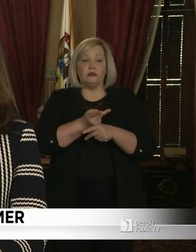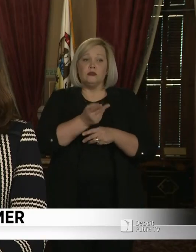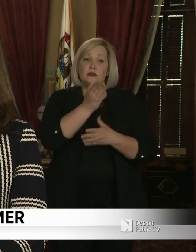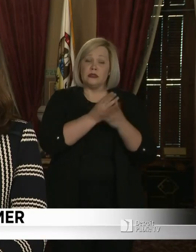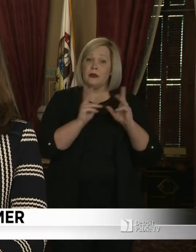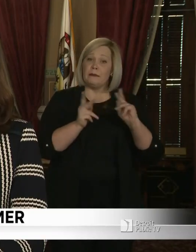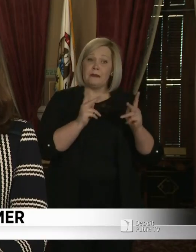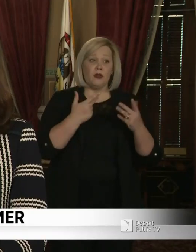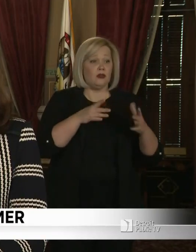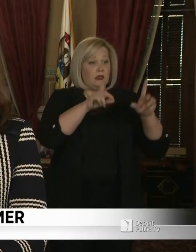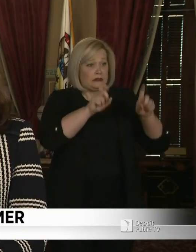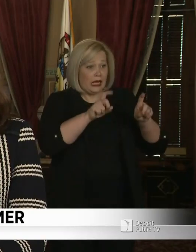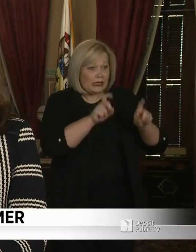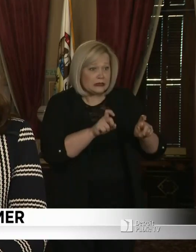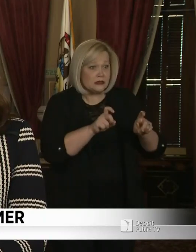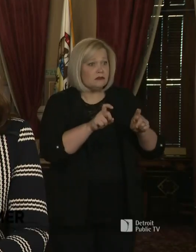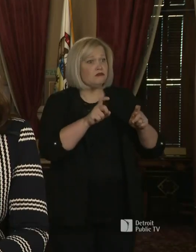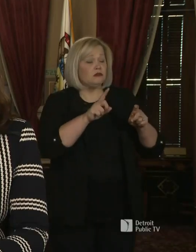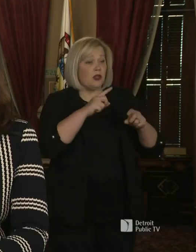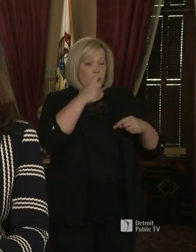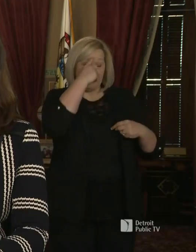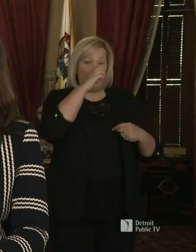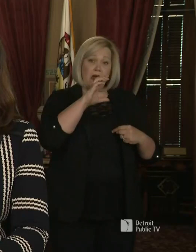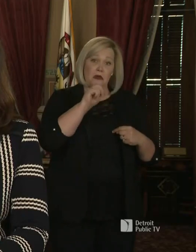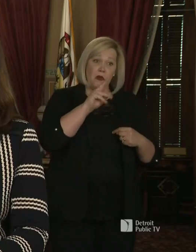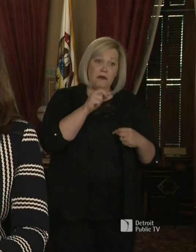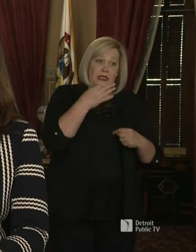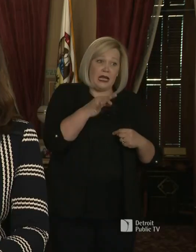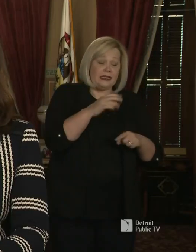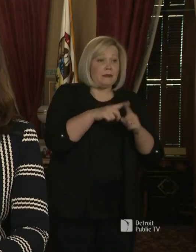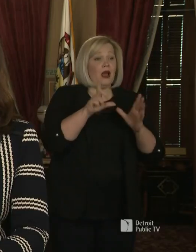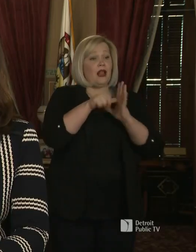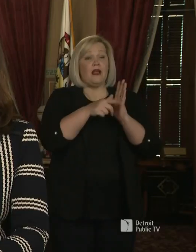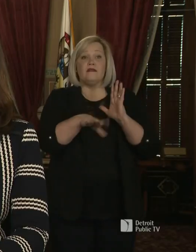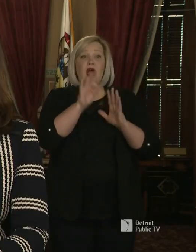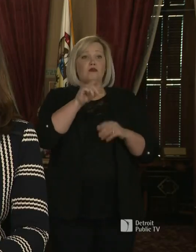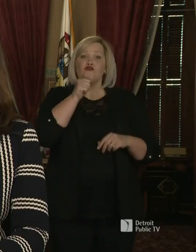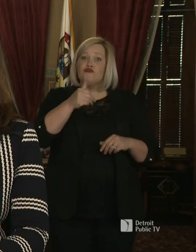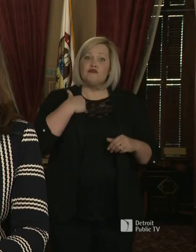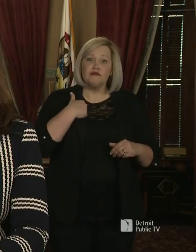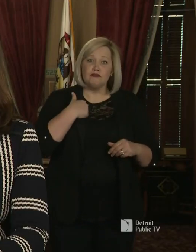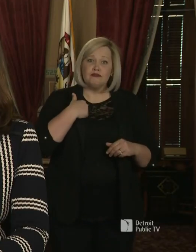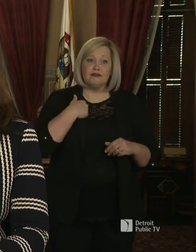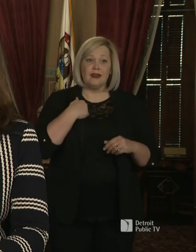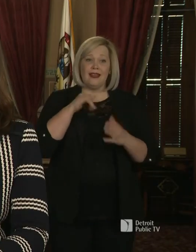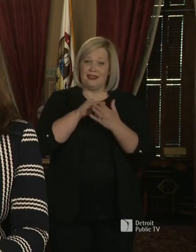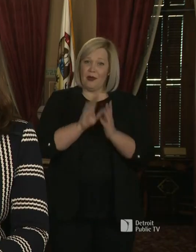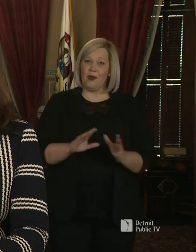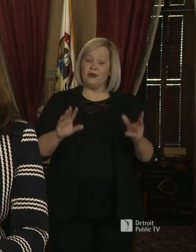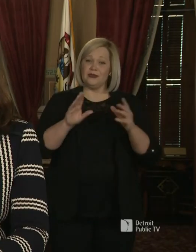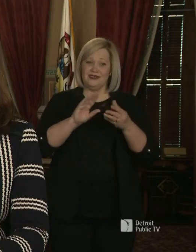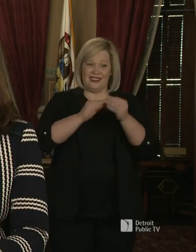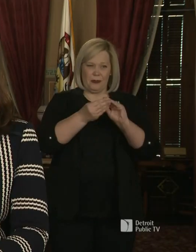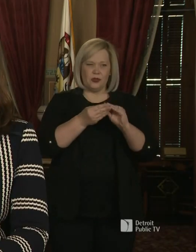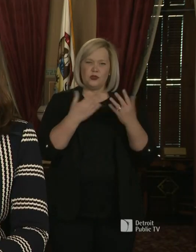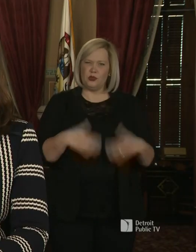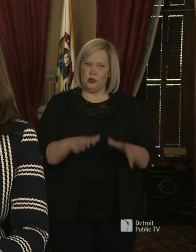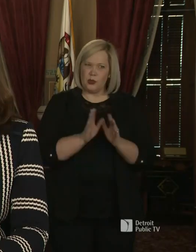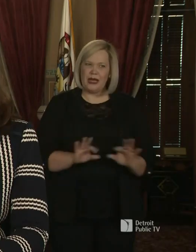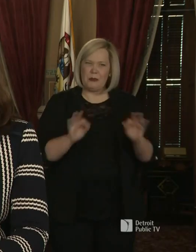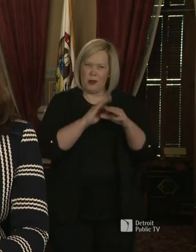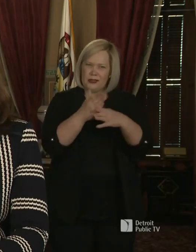people who've been tested and didn't test positive for COVID-19. All of these numbers I think are stories that we